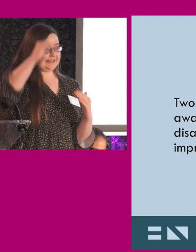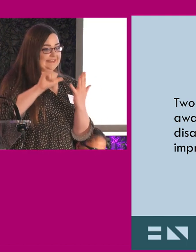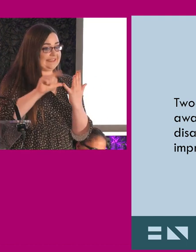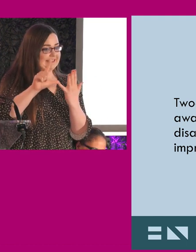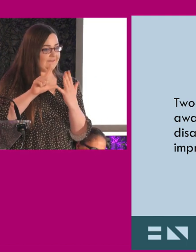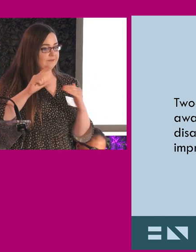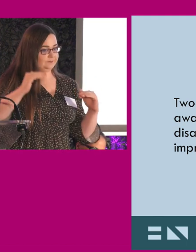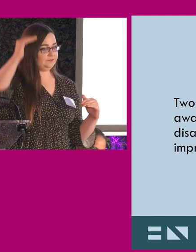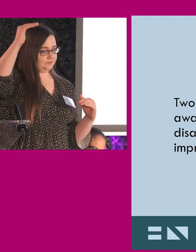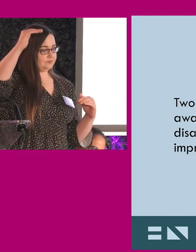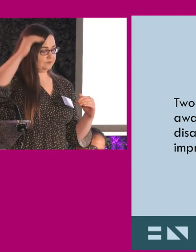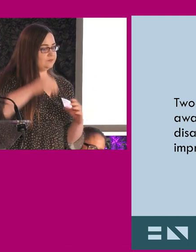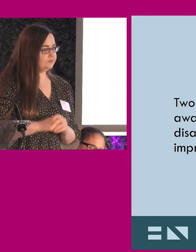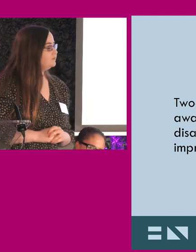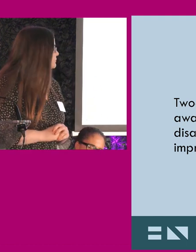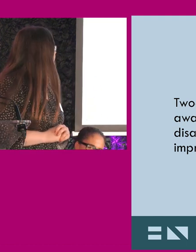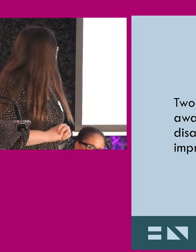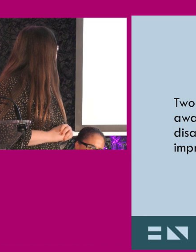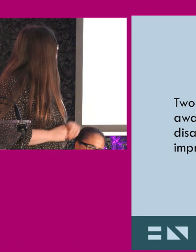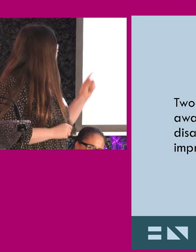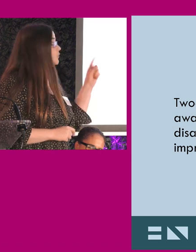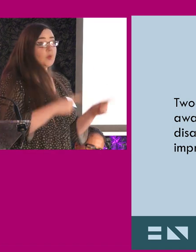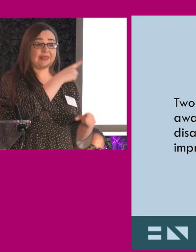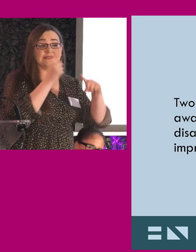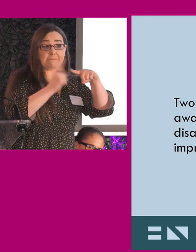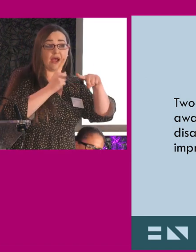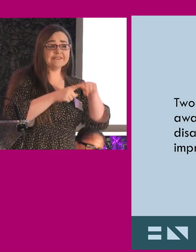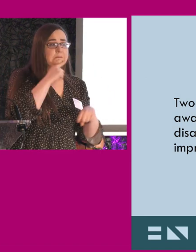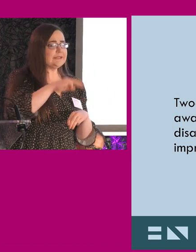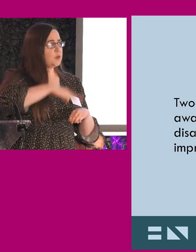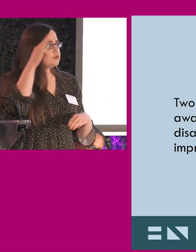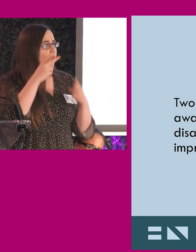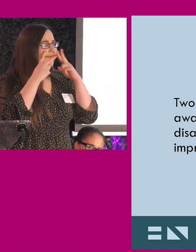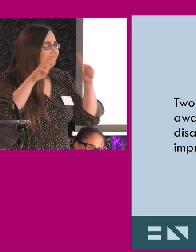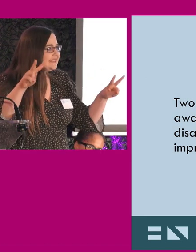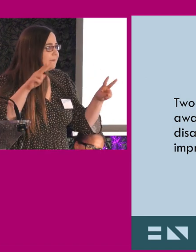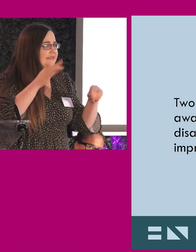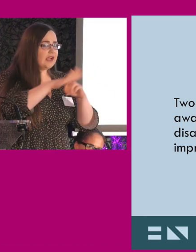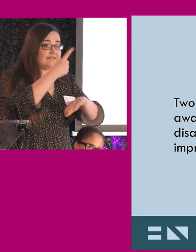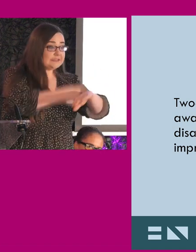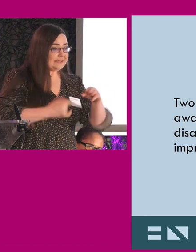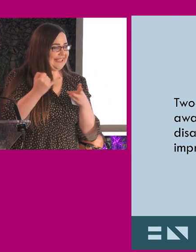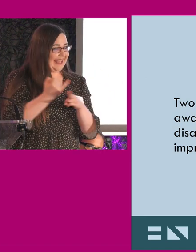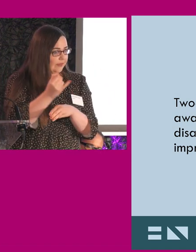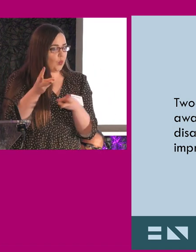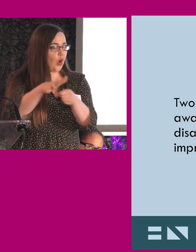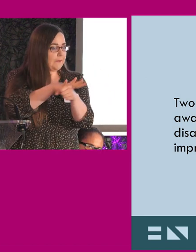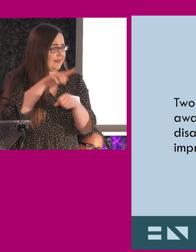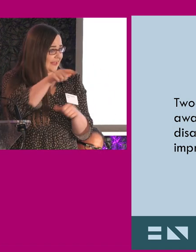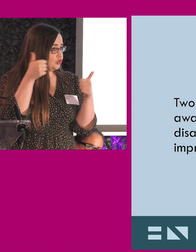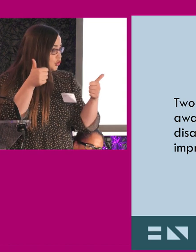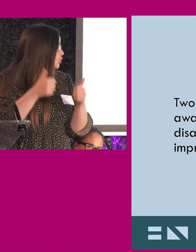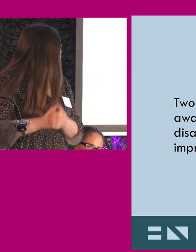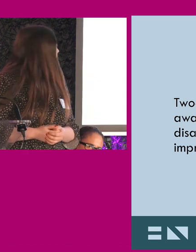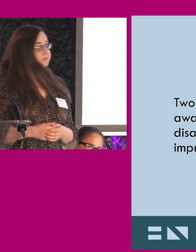of 60 to 67% of people with knowledge of people with disabilities in the employment. That's quite a positive issue because that